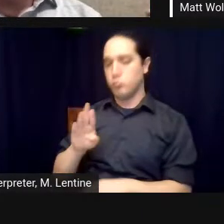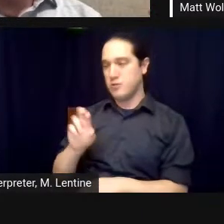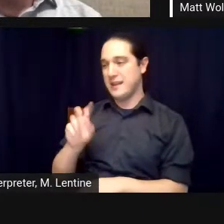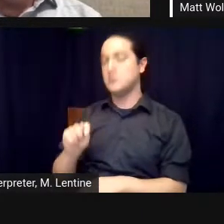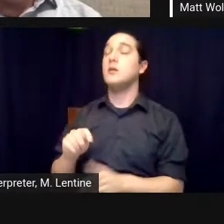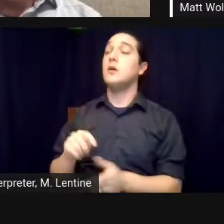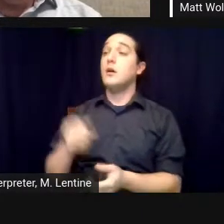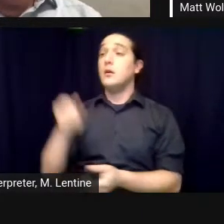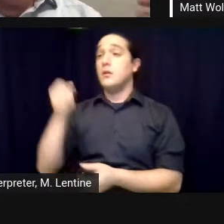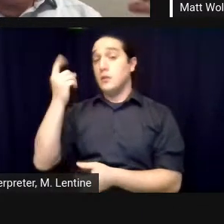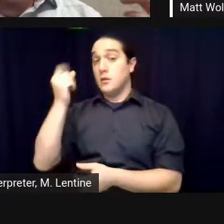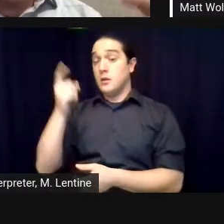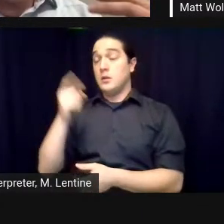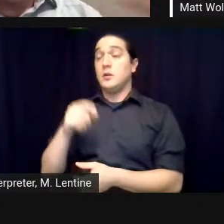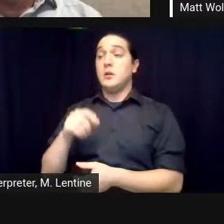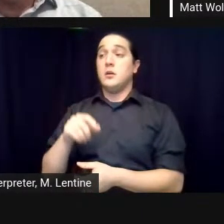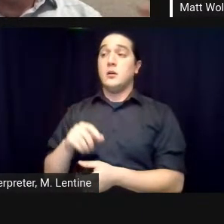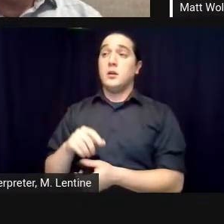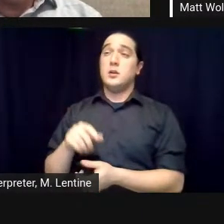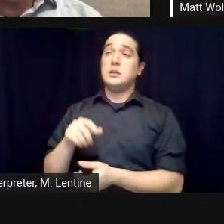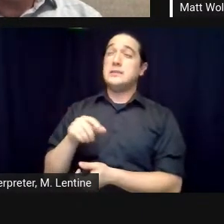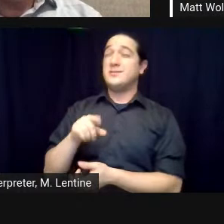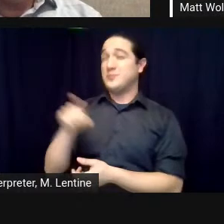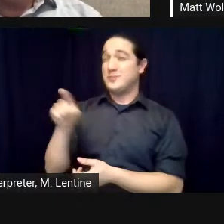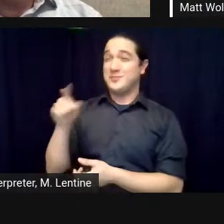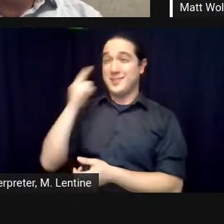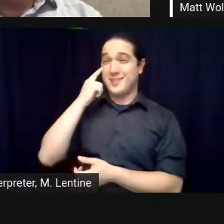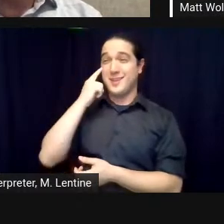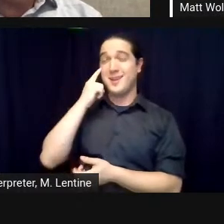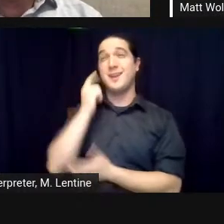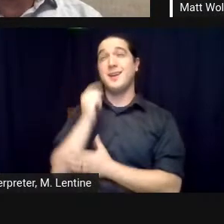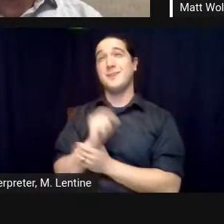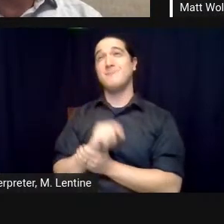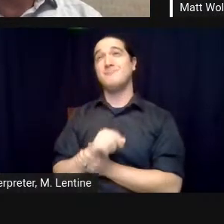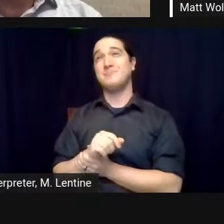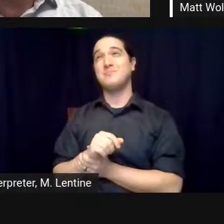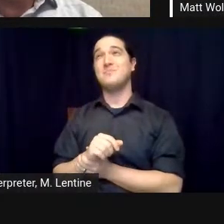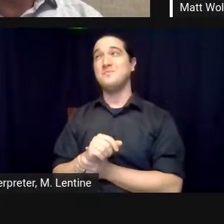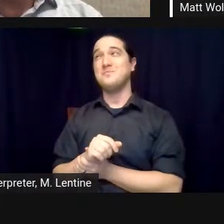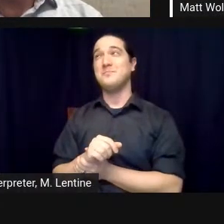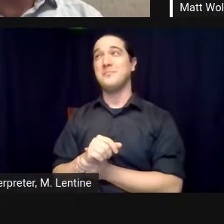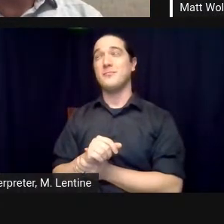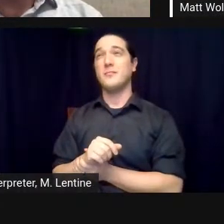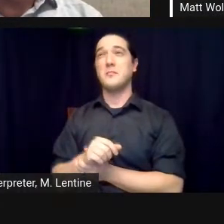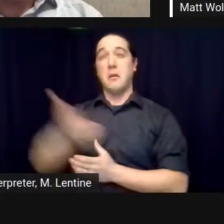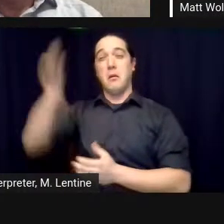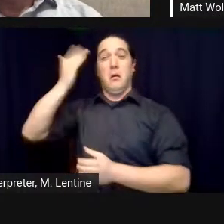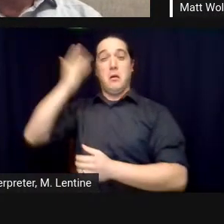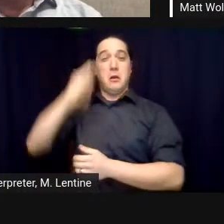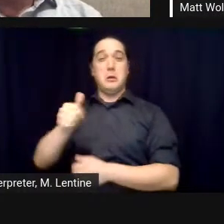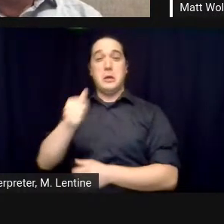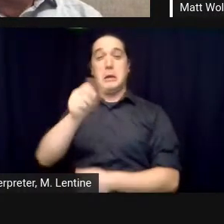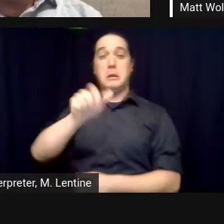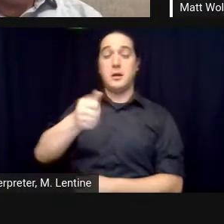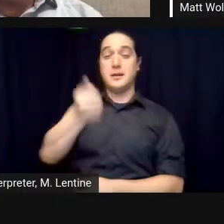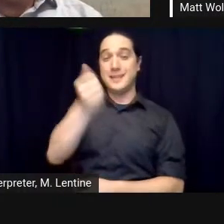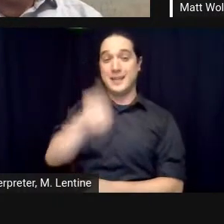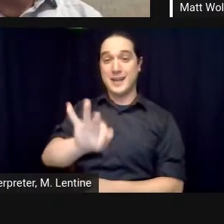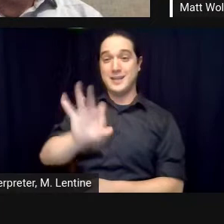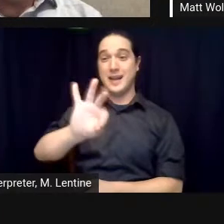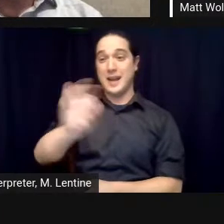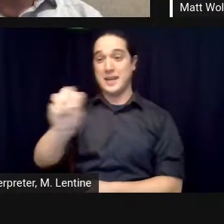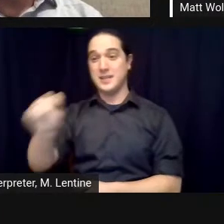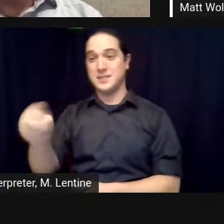uh drive-by tabloidification of news that happened in the early 90s with uh lorena